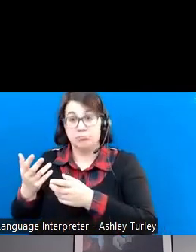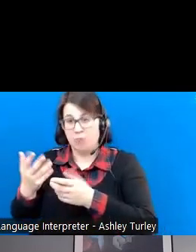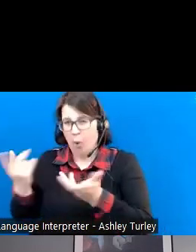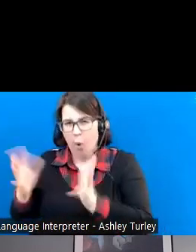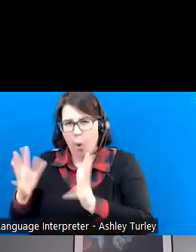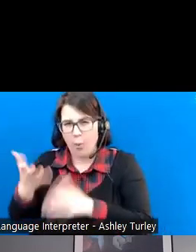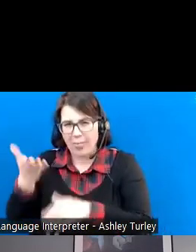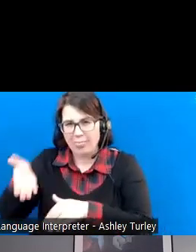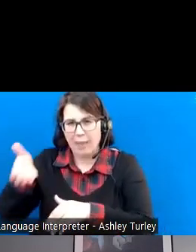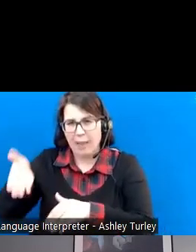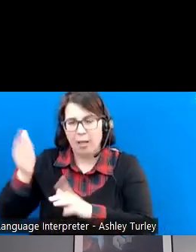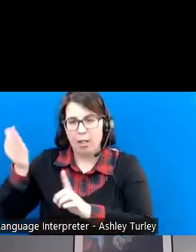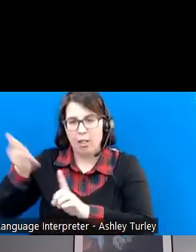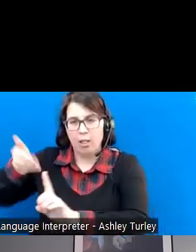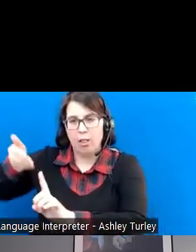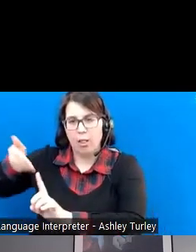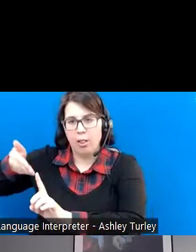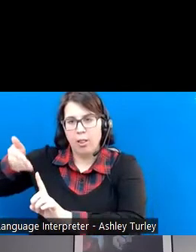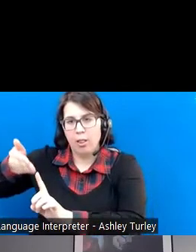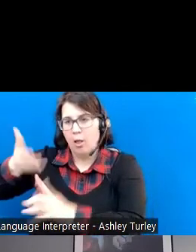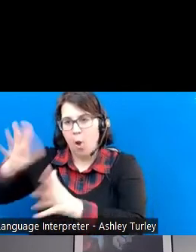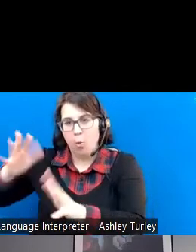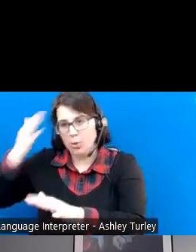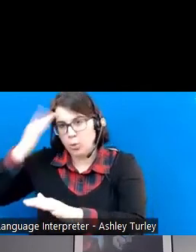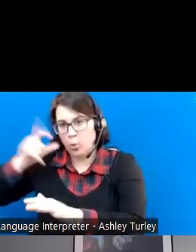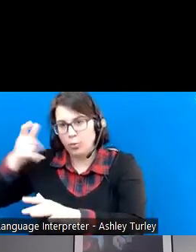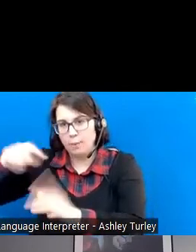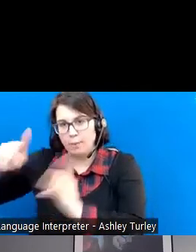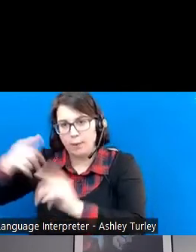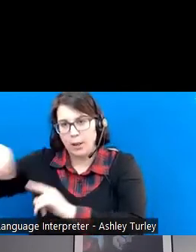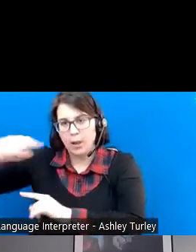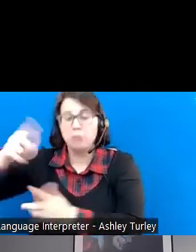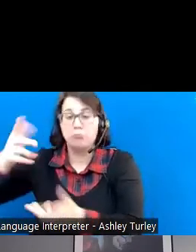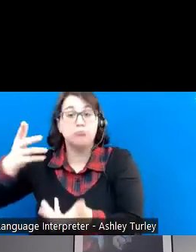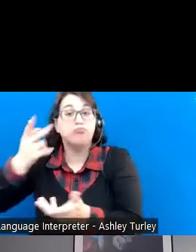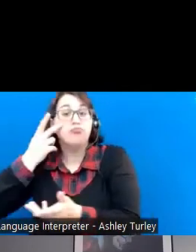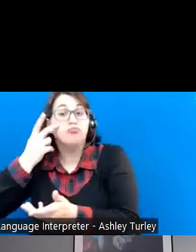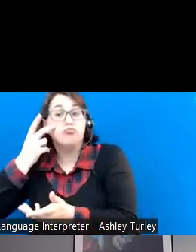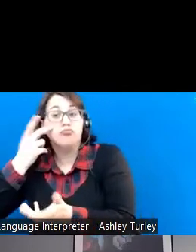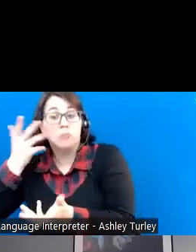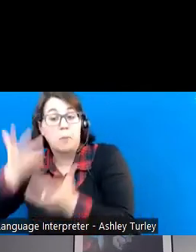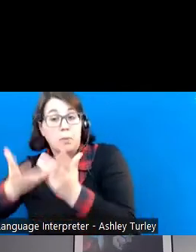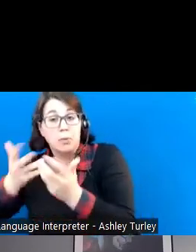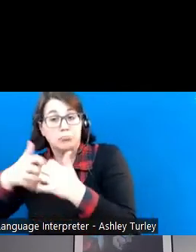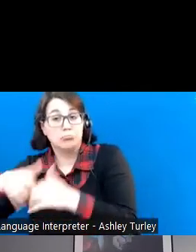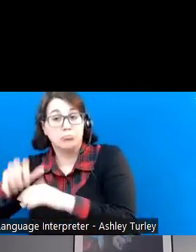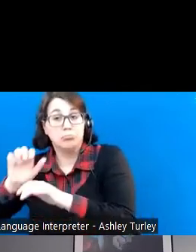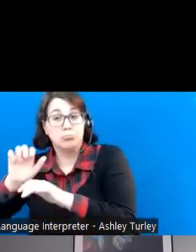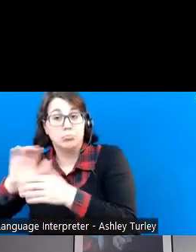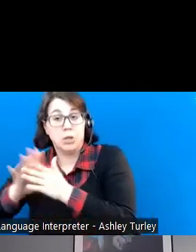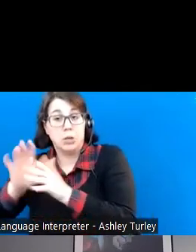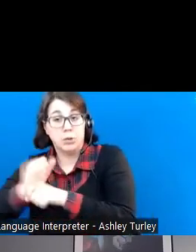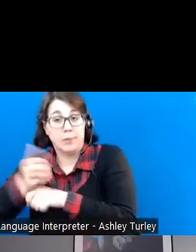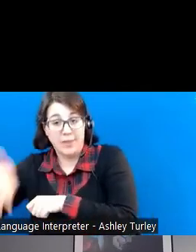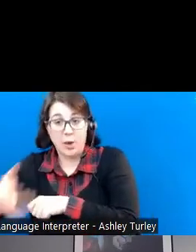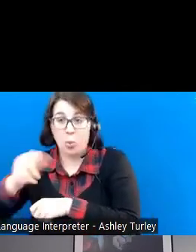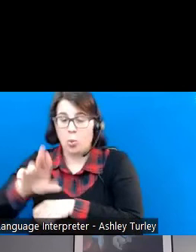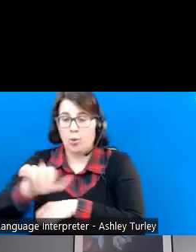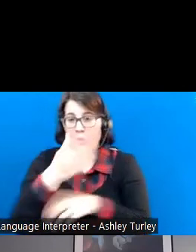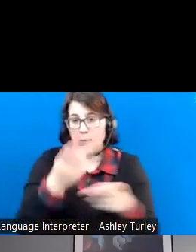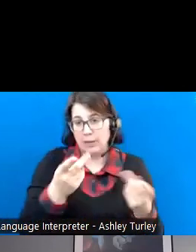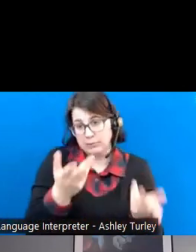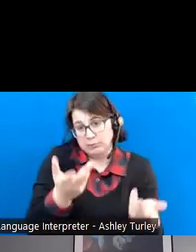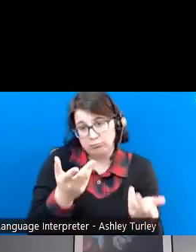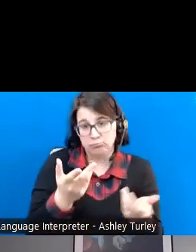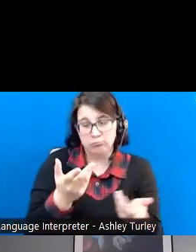and they already have relationships built, let's go see, maybe that can work into a job there or somewhere else. So